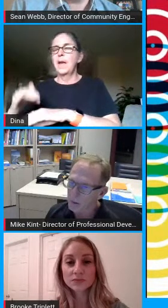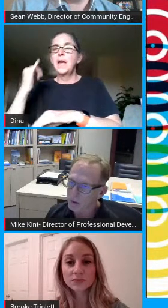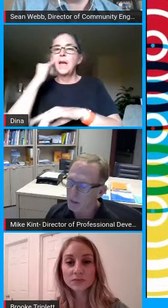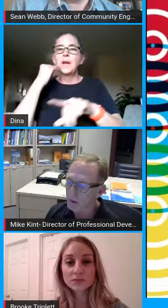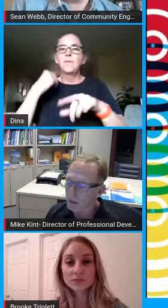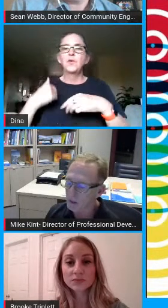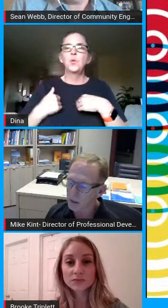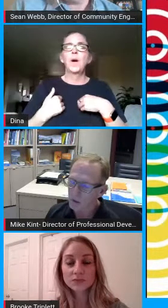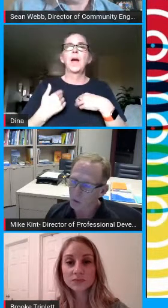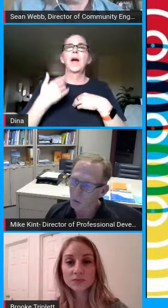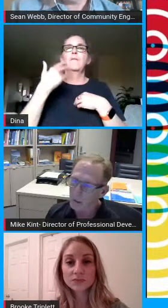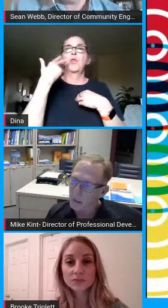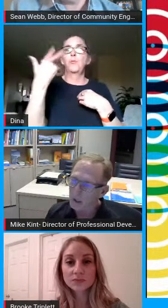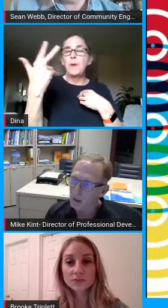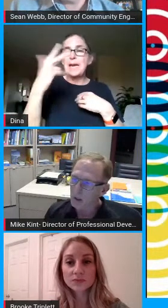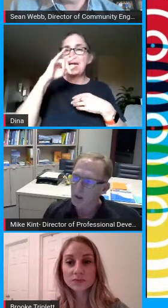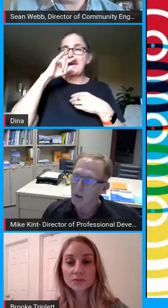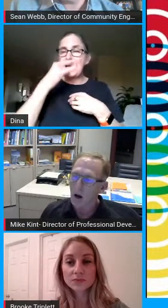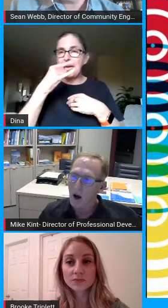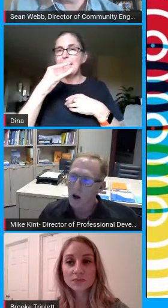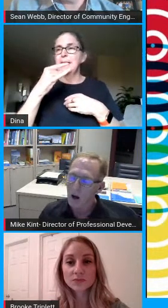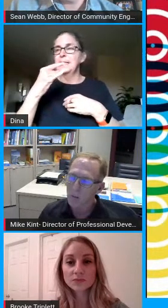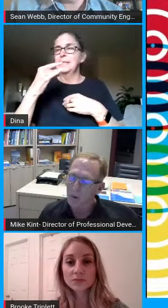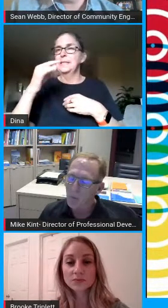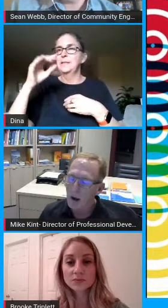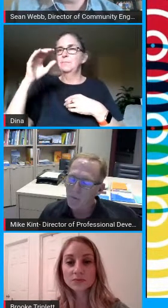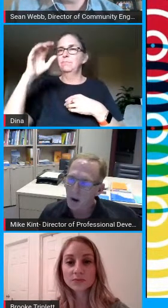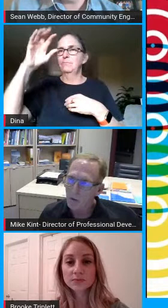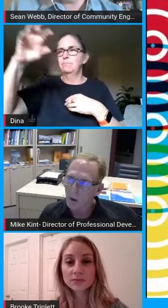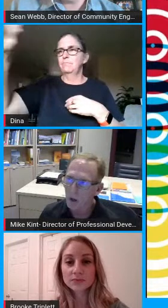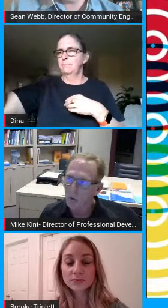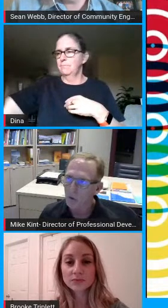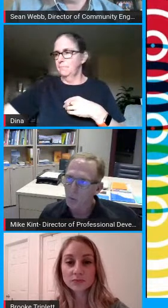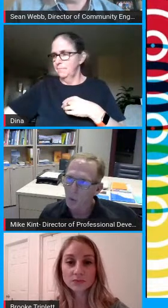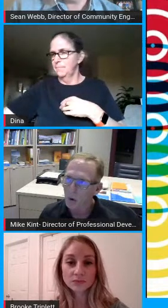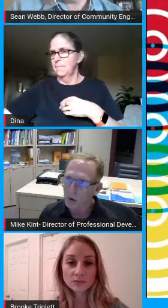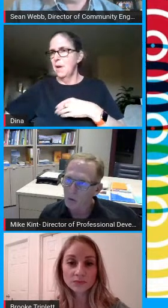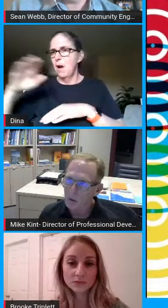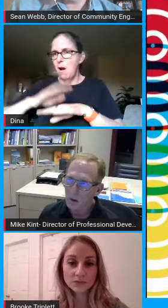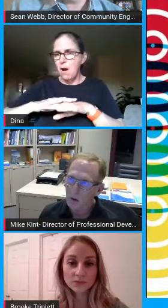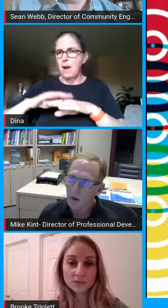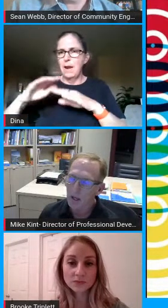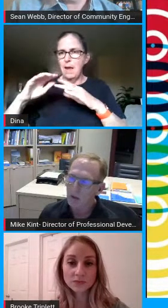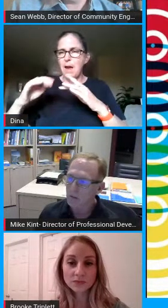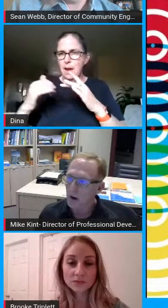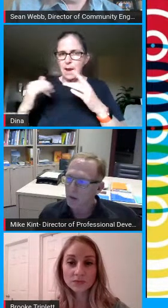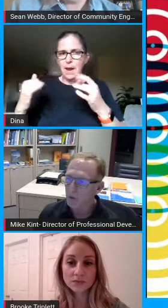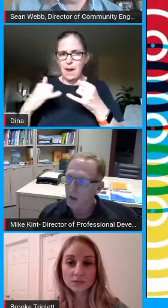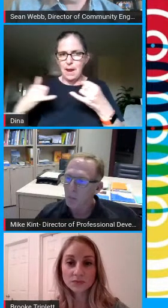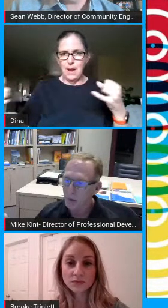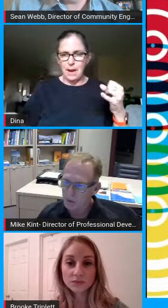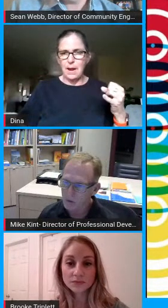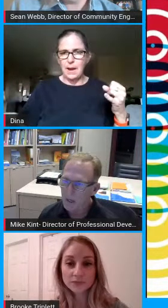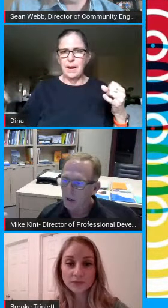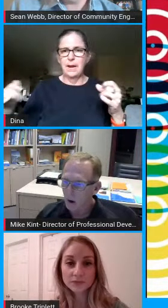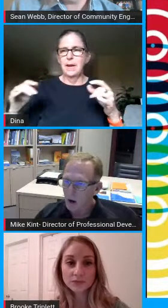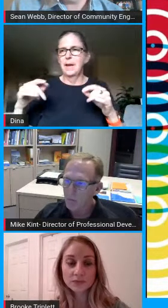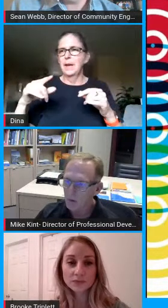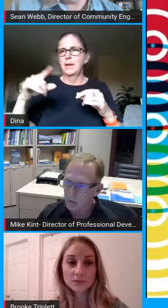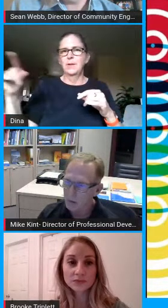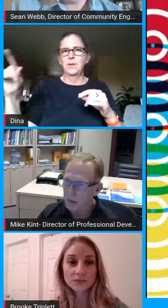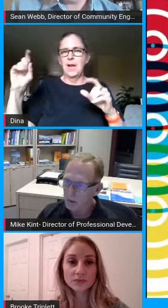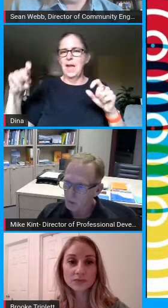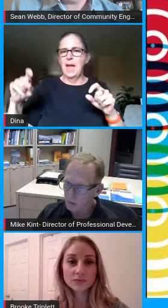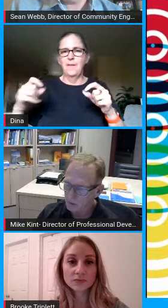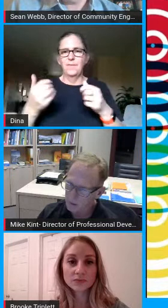all on their internet internet is weak the the myfi will help support a device separate to take it